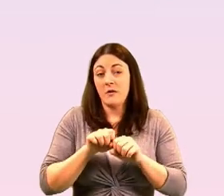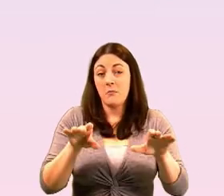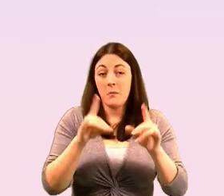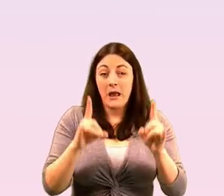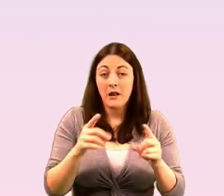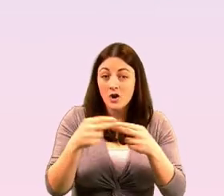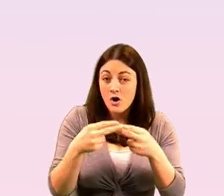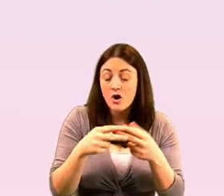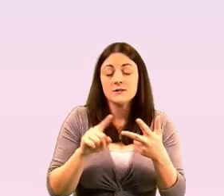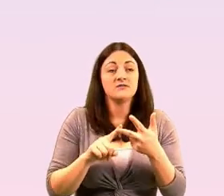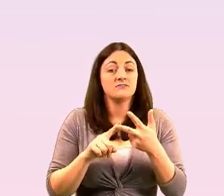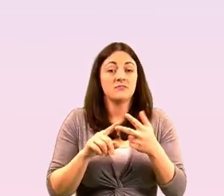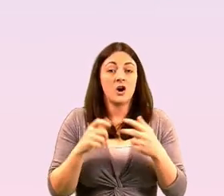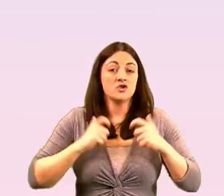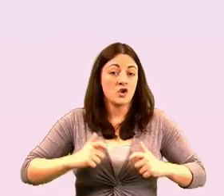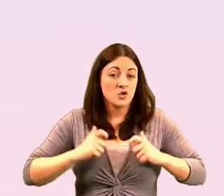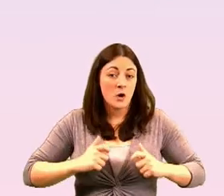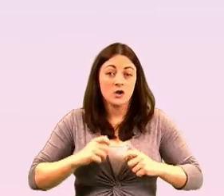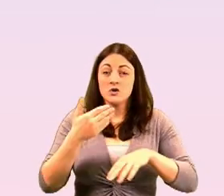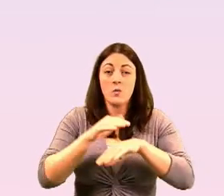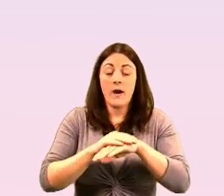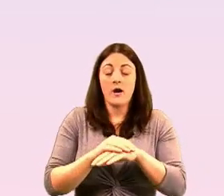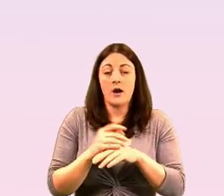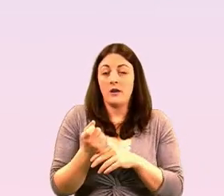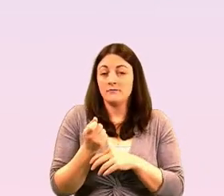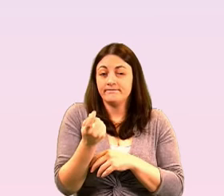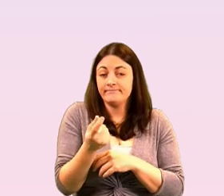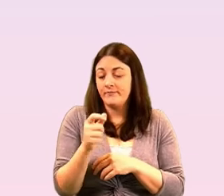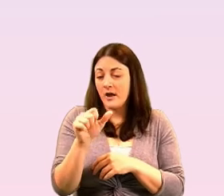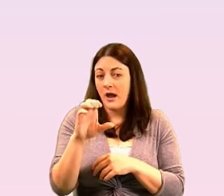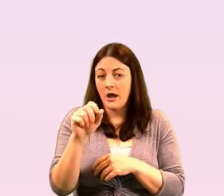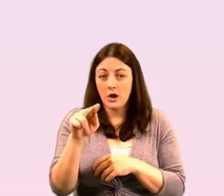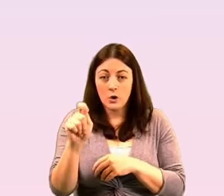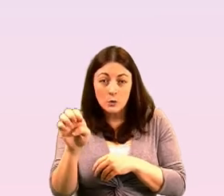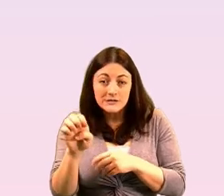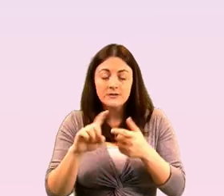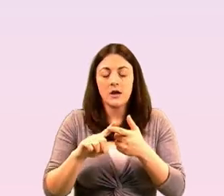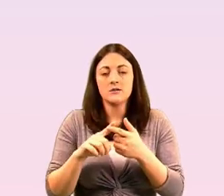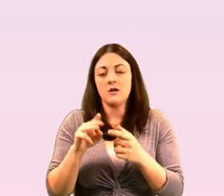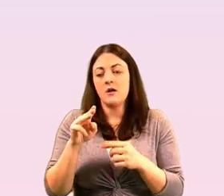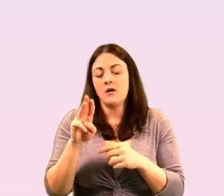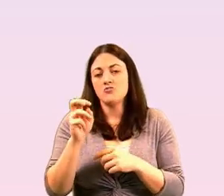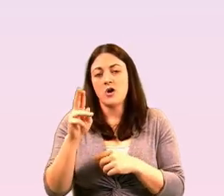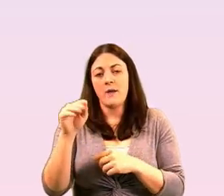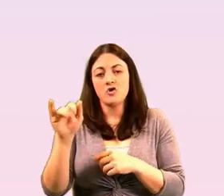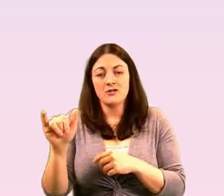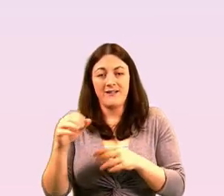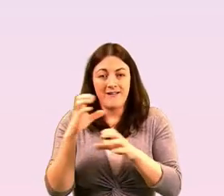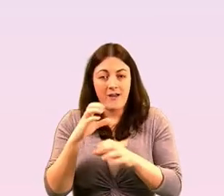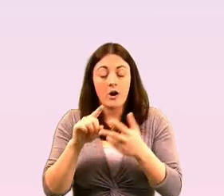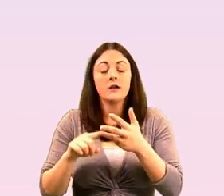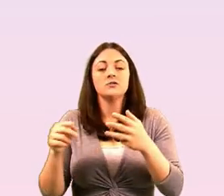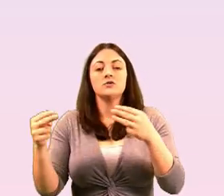social social workers in acute and primary care and also nursing staff if you're in a nursing home setting